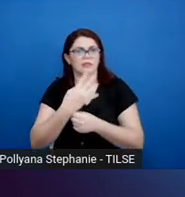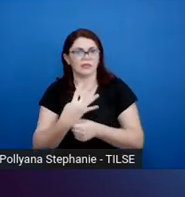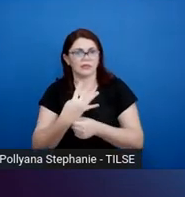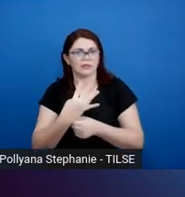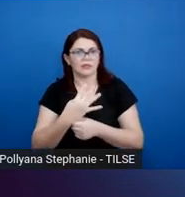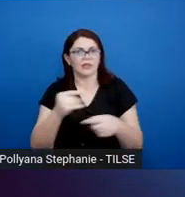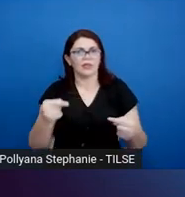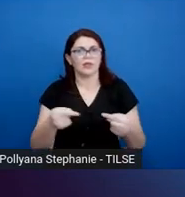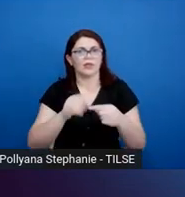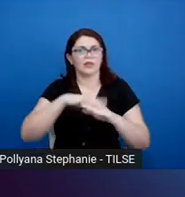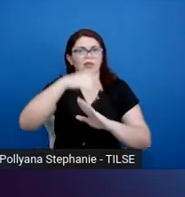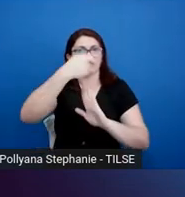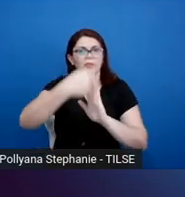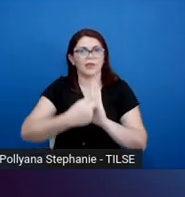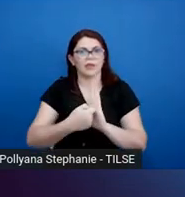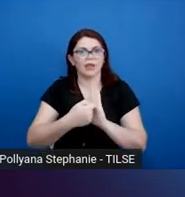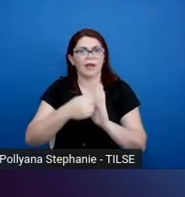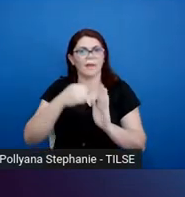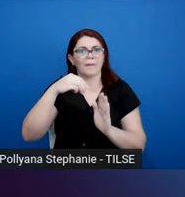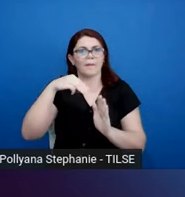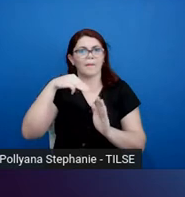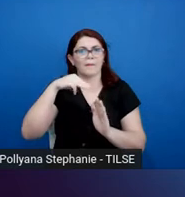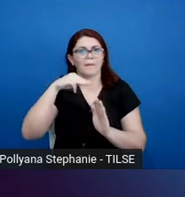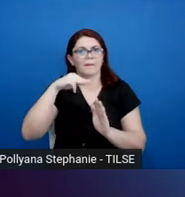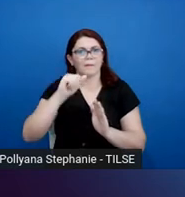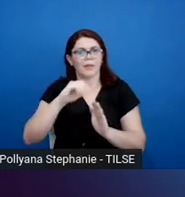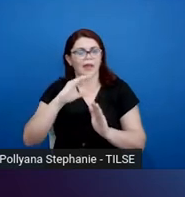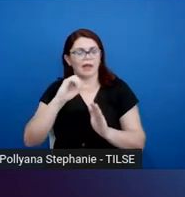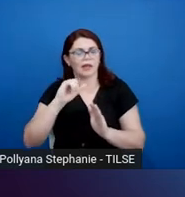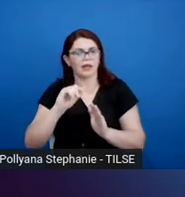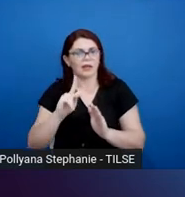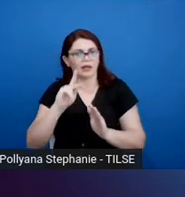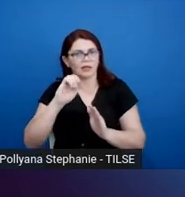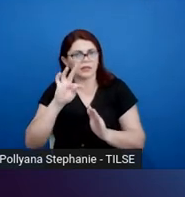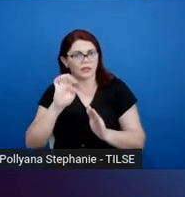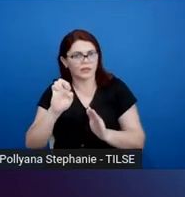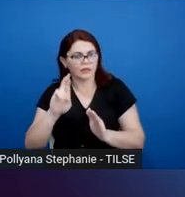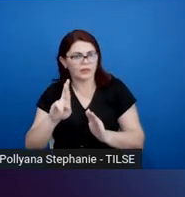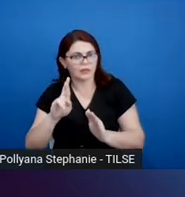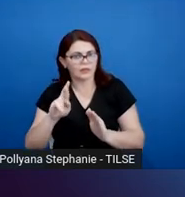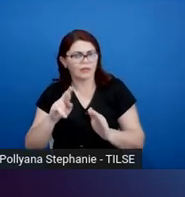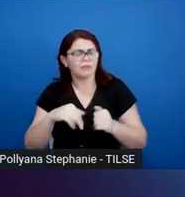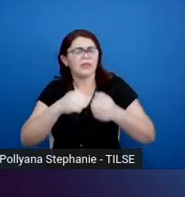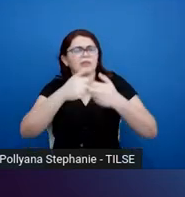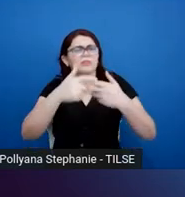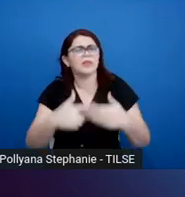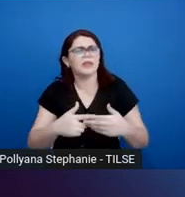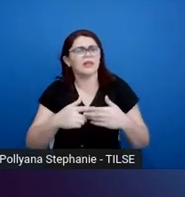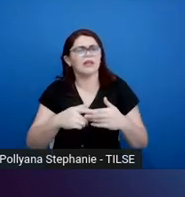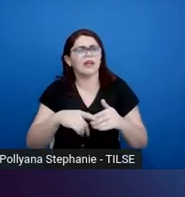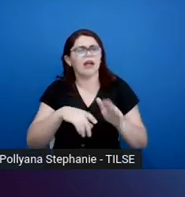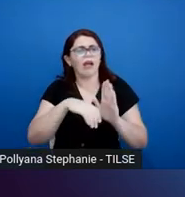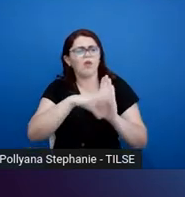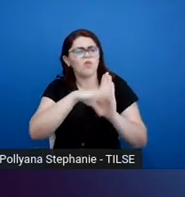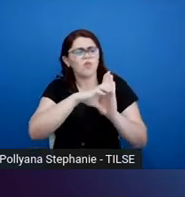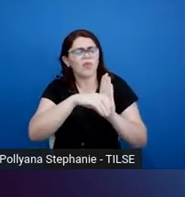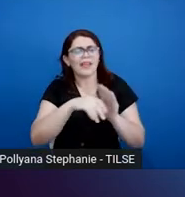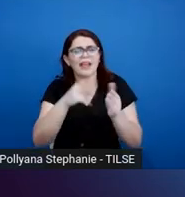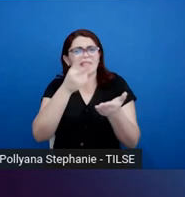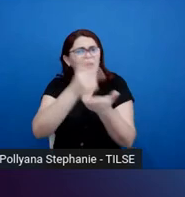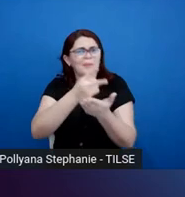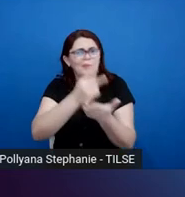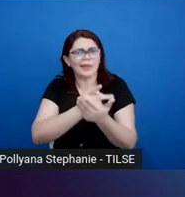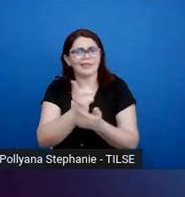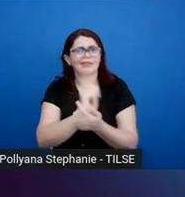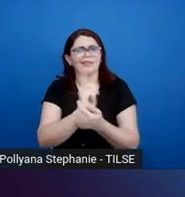by Maccaro and his colleagues uses a definition that's very similar, if not the same. So let's take a look at it.